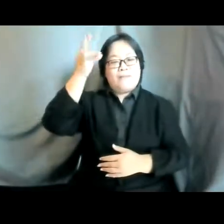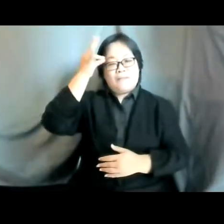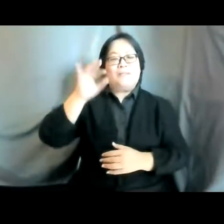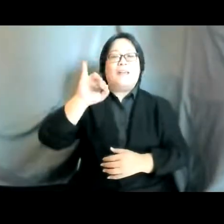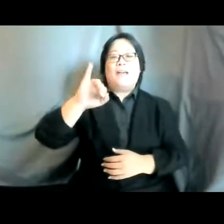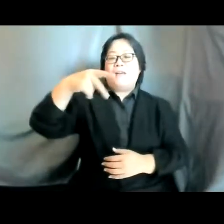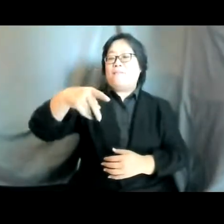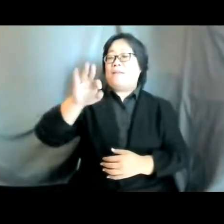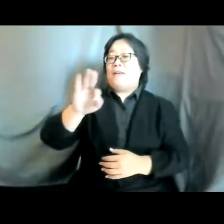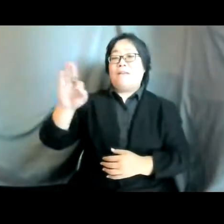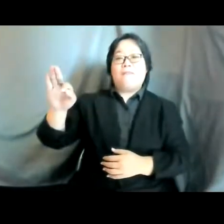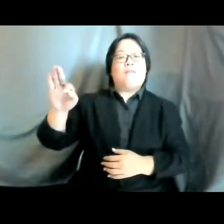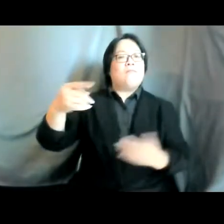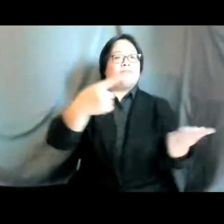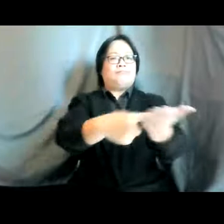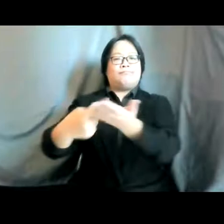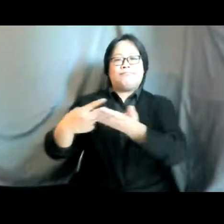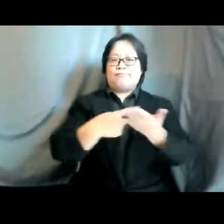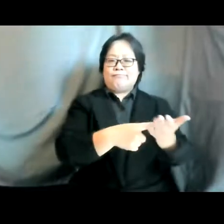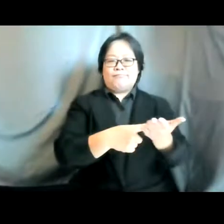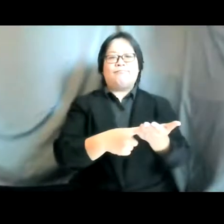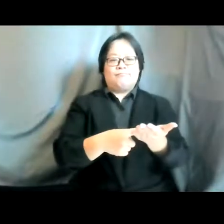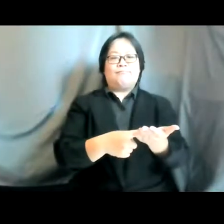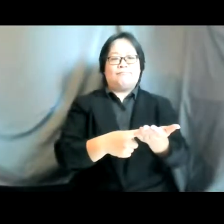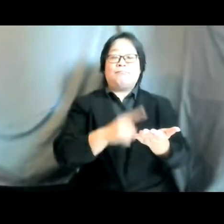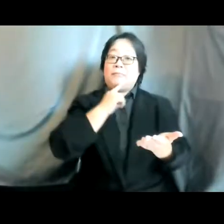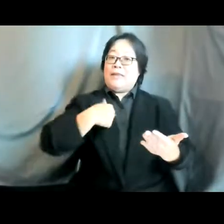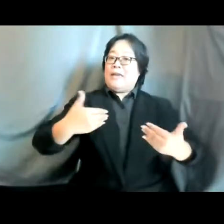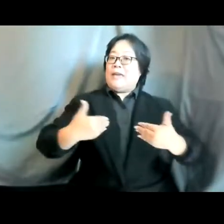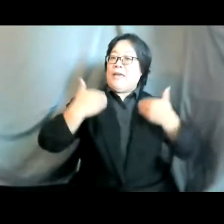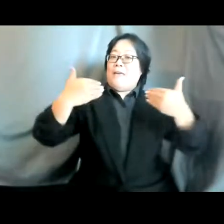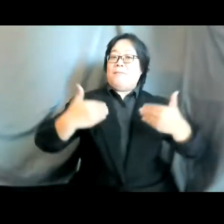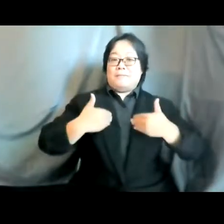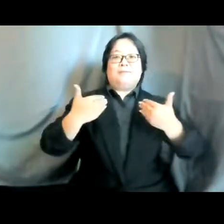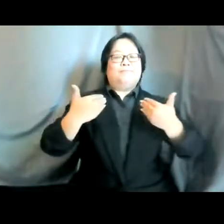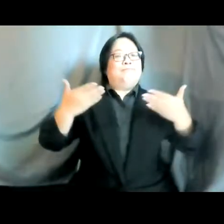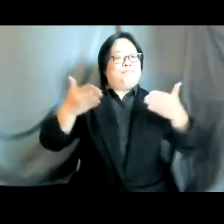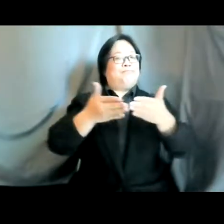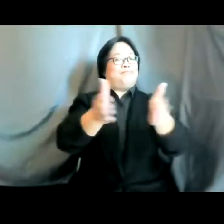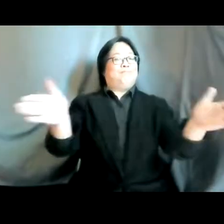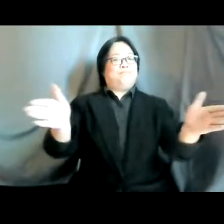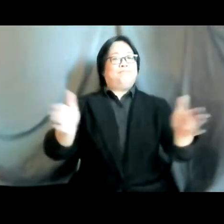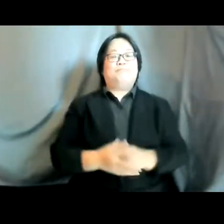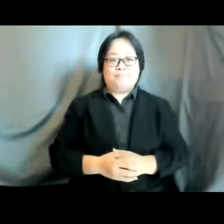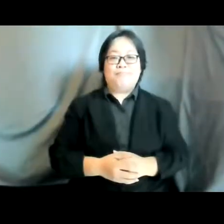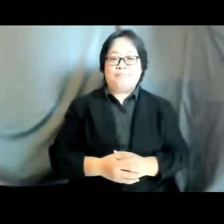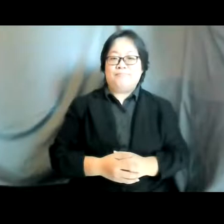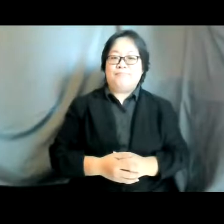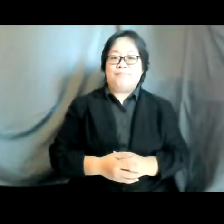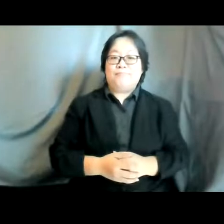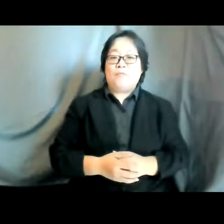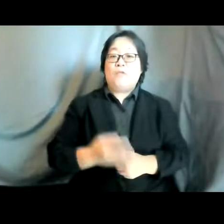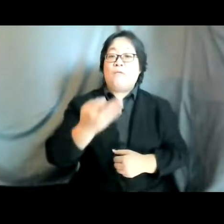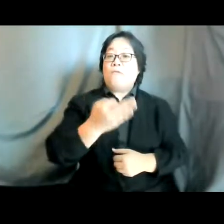convening this discussion which i am very happy to open france has made